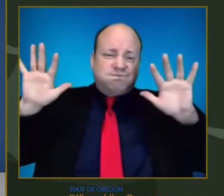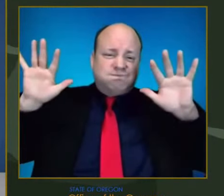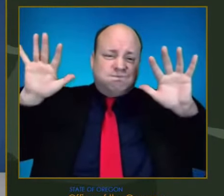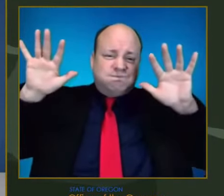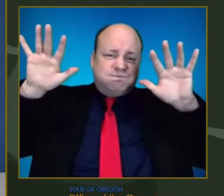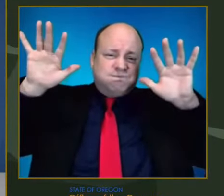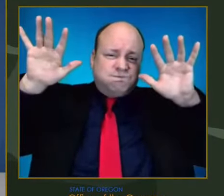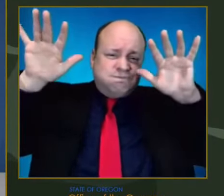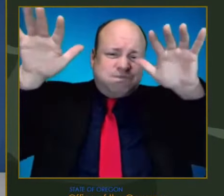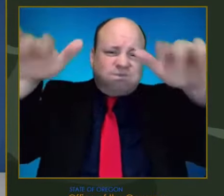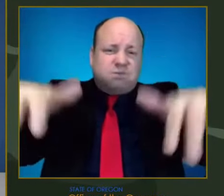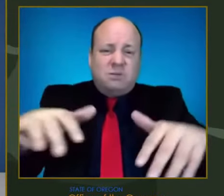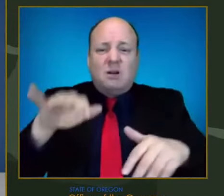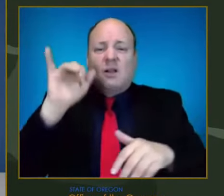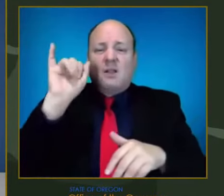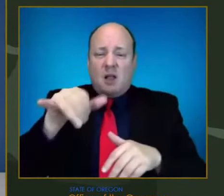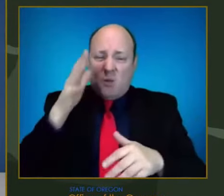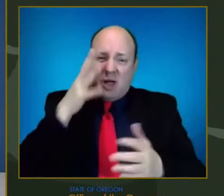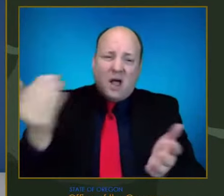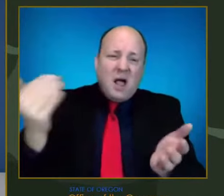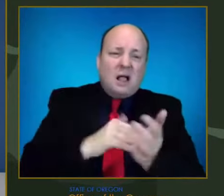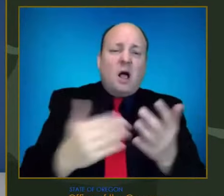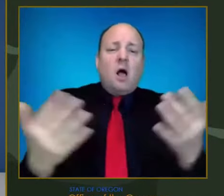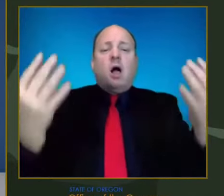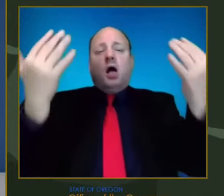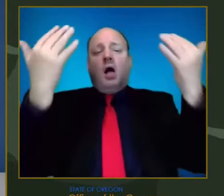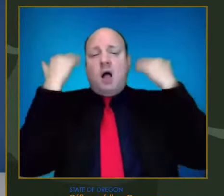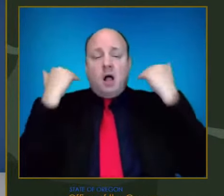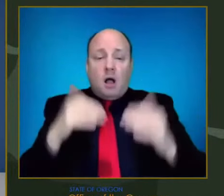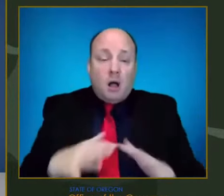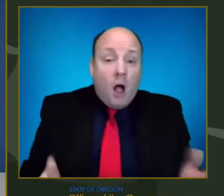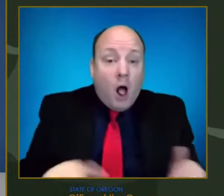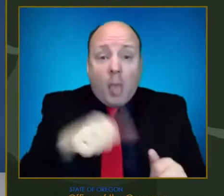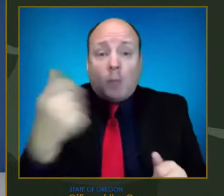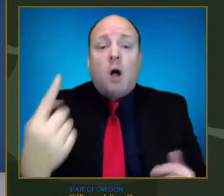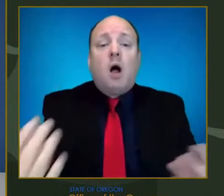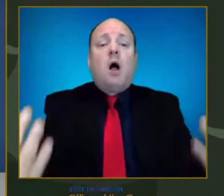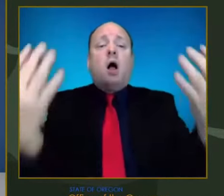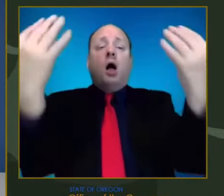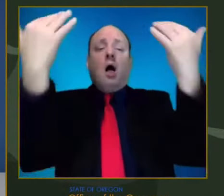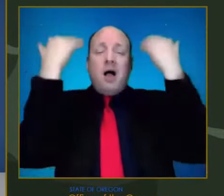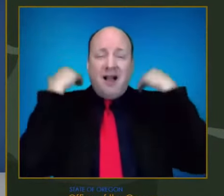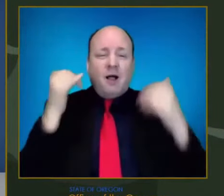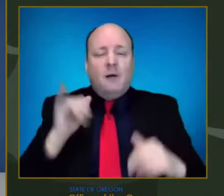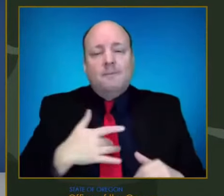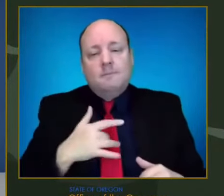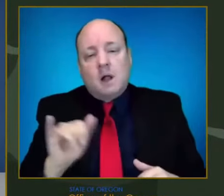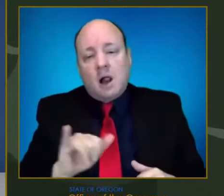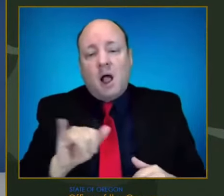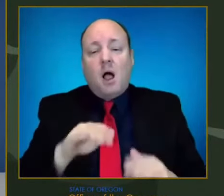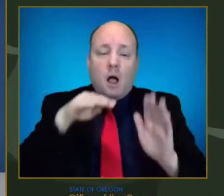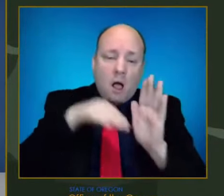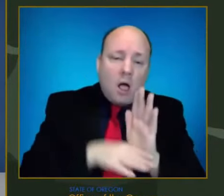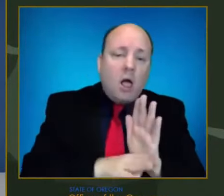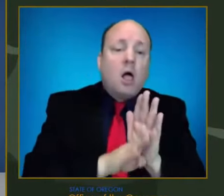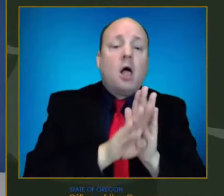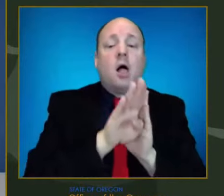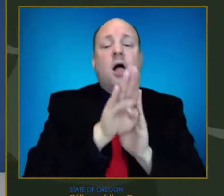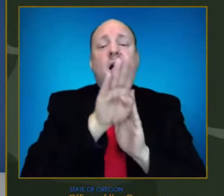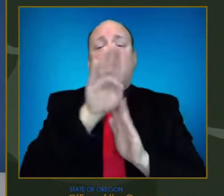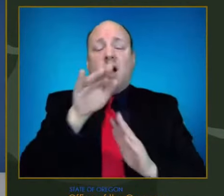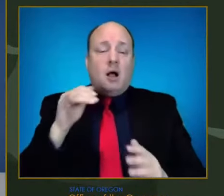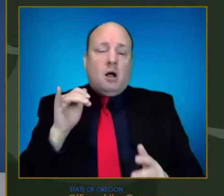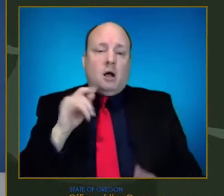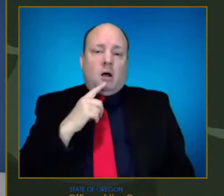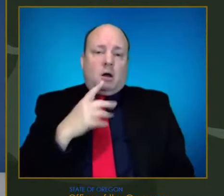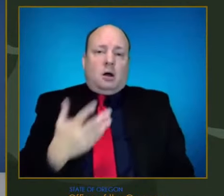We're tired of being swamped and battered by each new surge of infections, hospitalizations, and deaths. But this isn't the moment to give